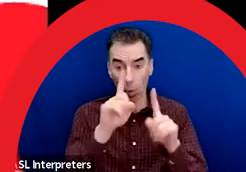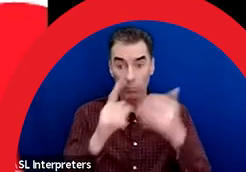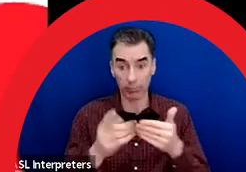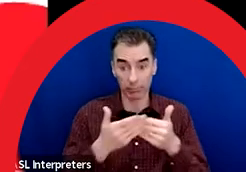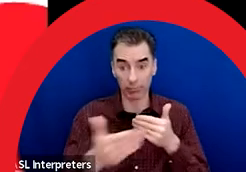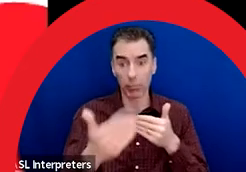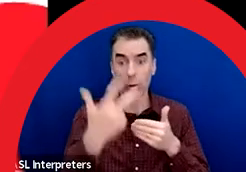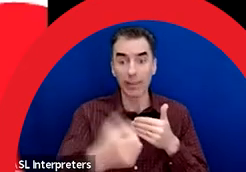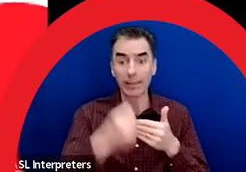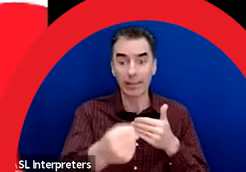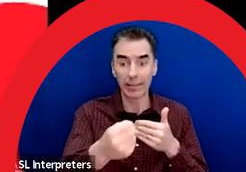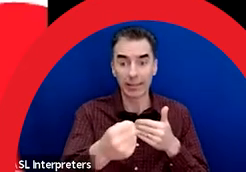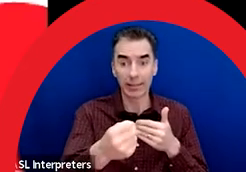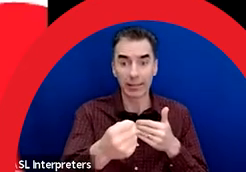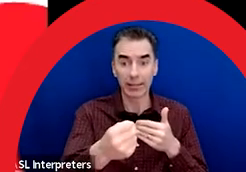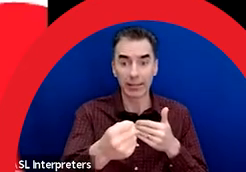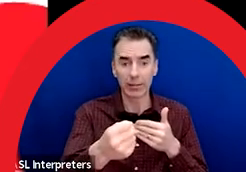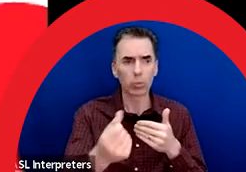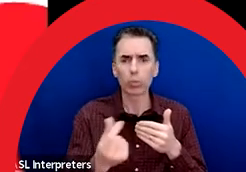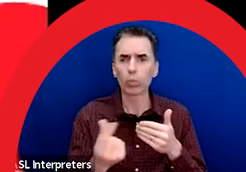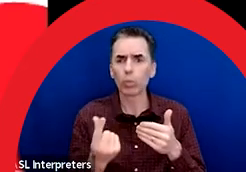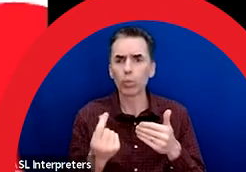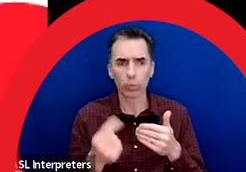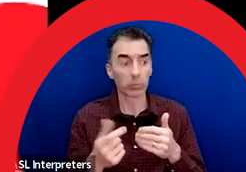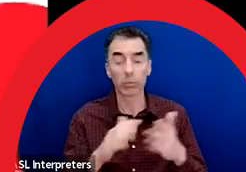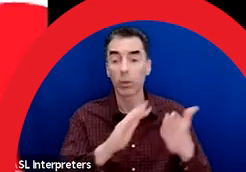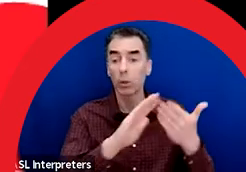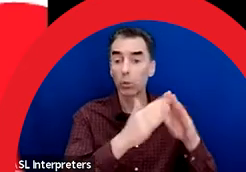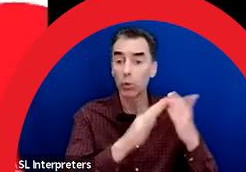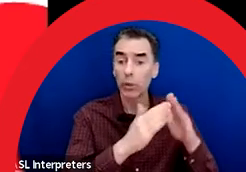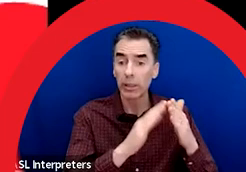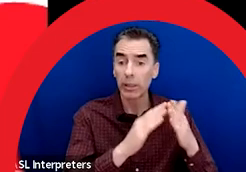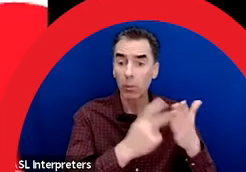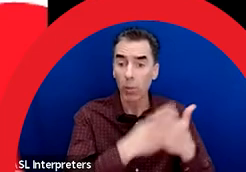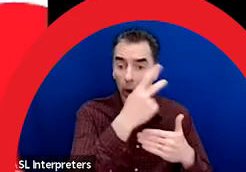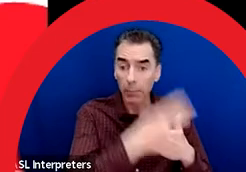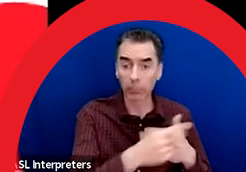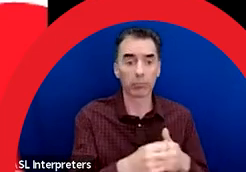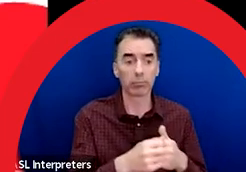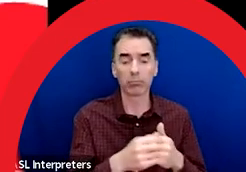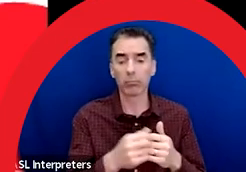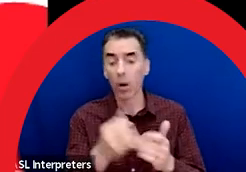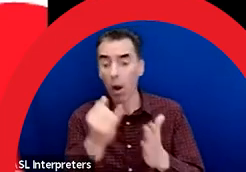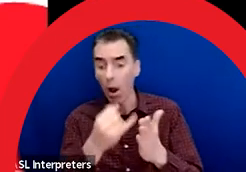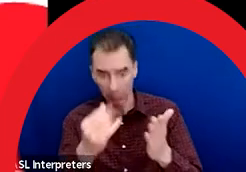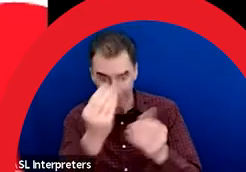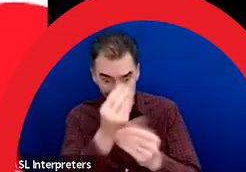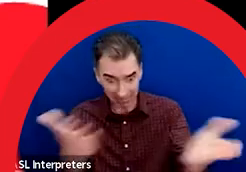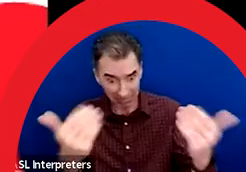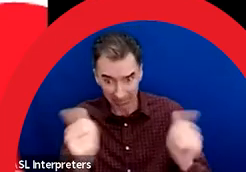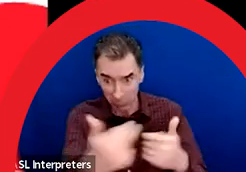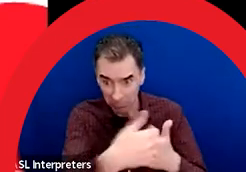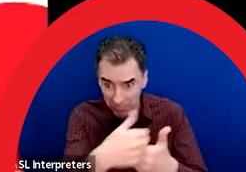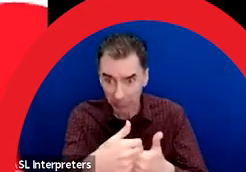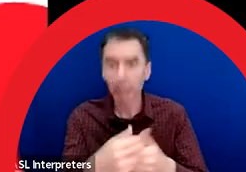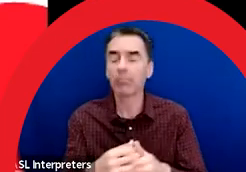the operations of the program, including community programming, calls for artists, community